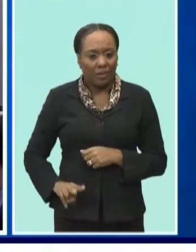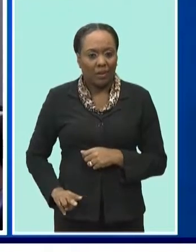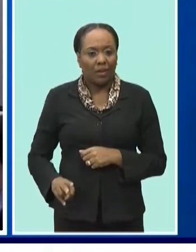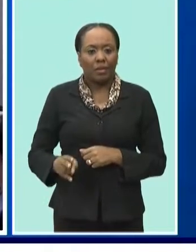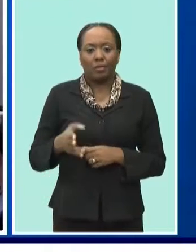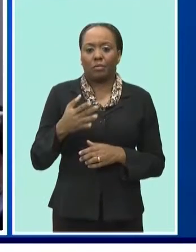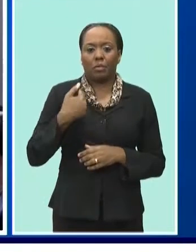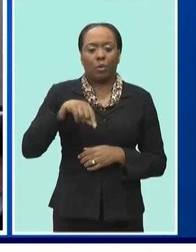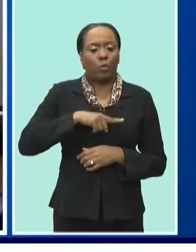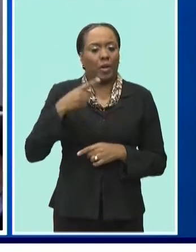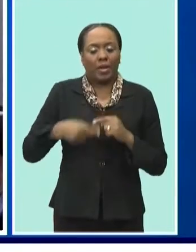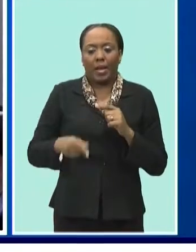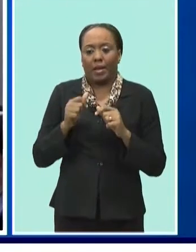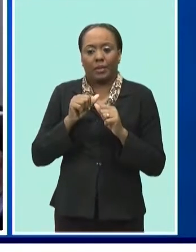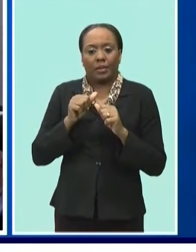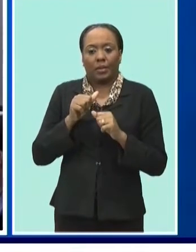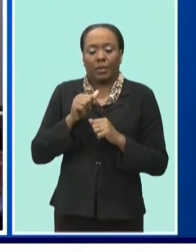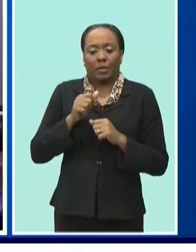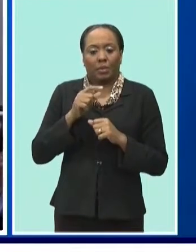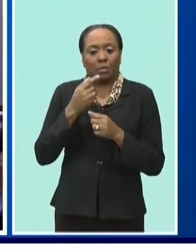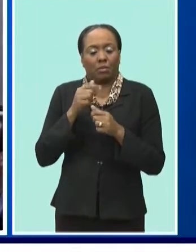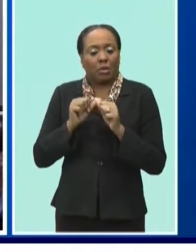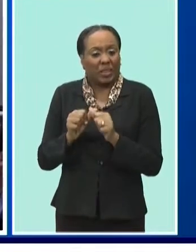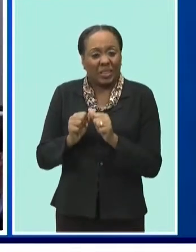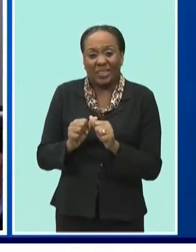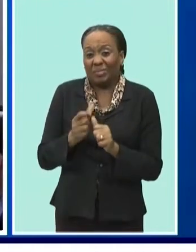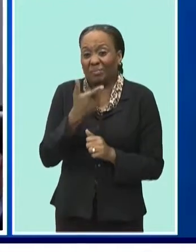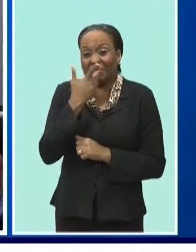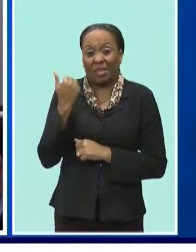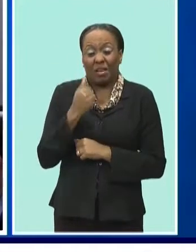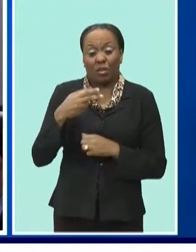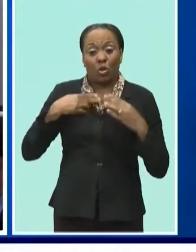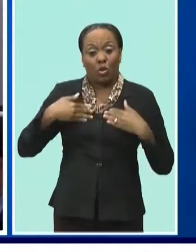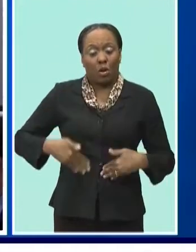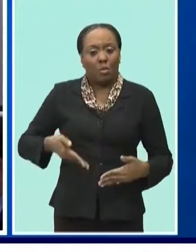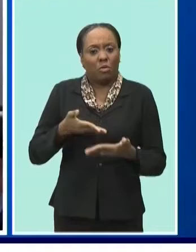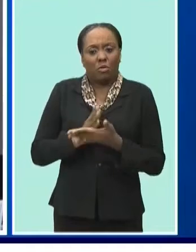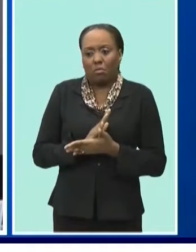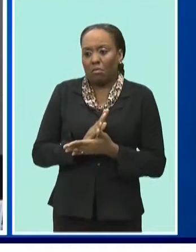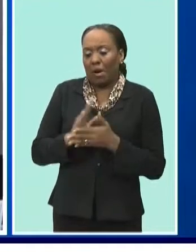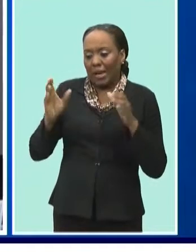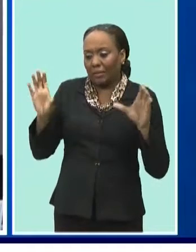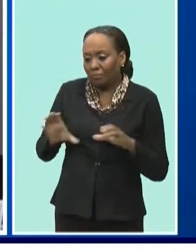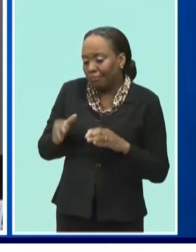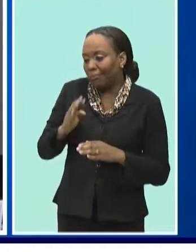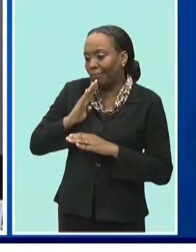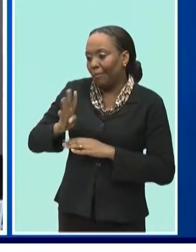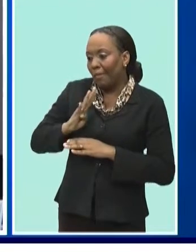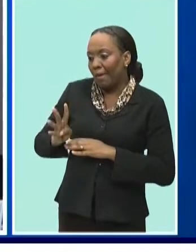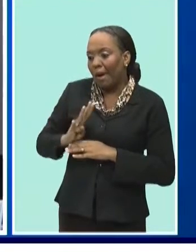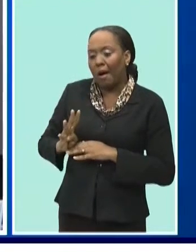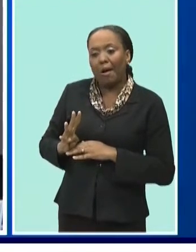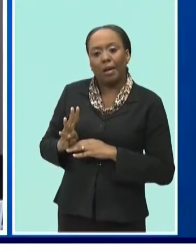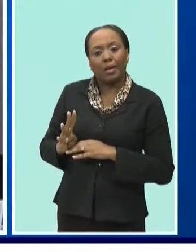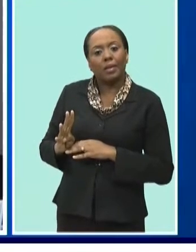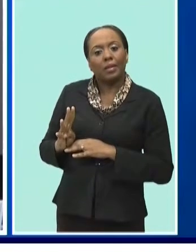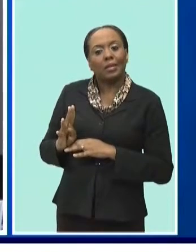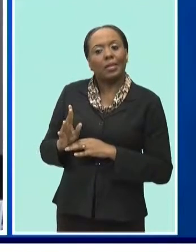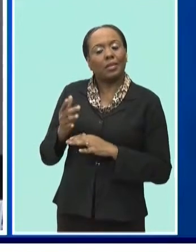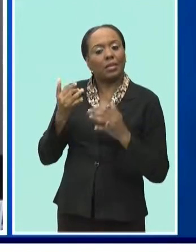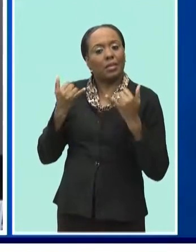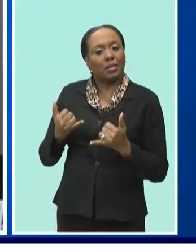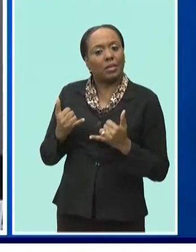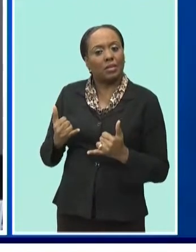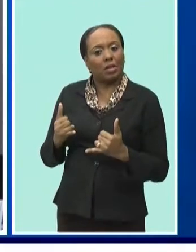promise of independence and human rights has worn thin. I have come to office over the course of the last 10 months